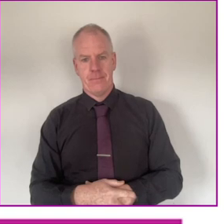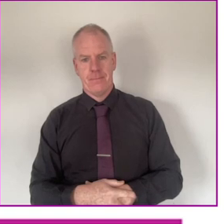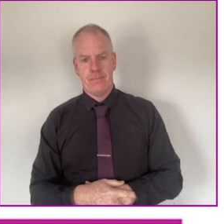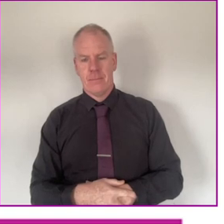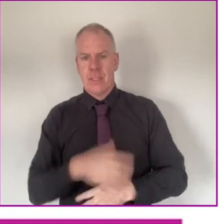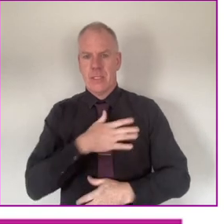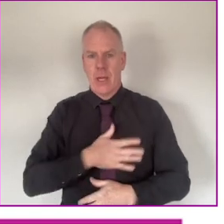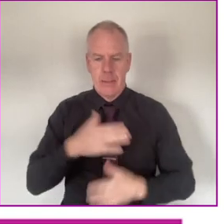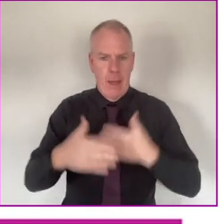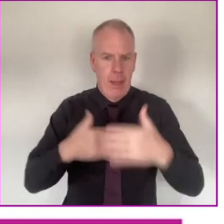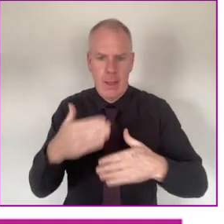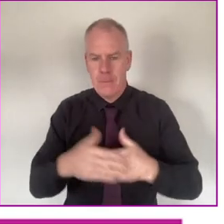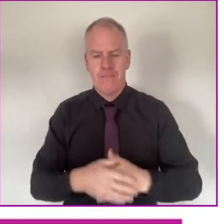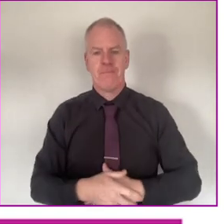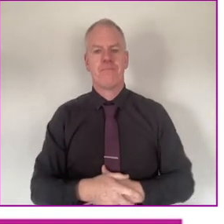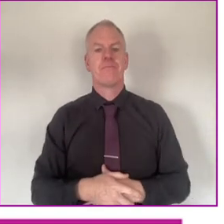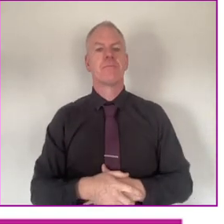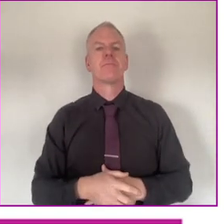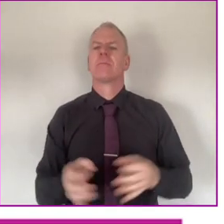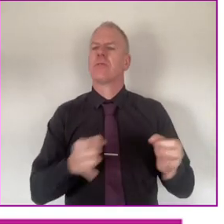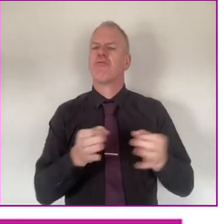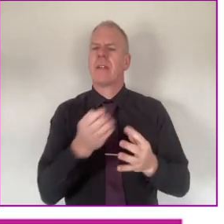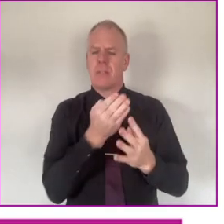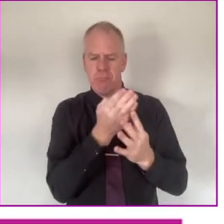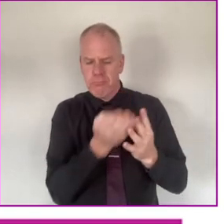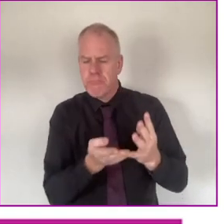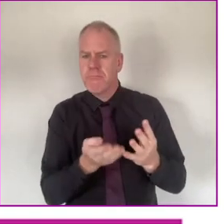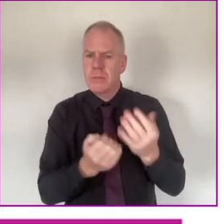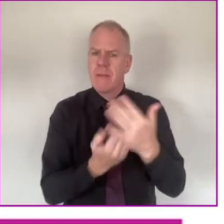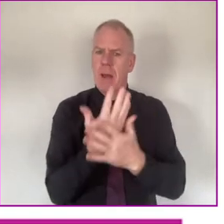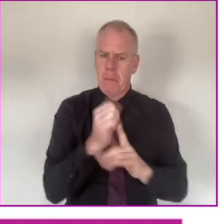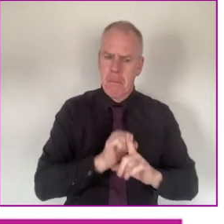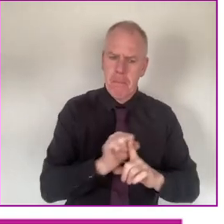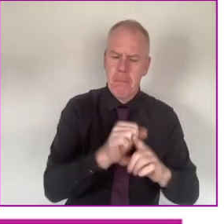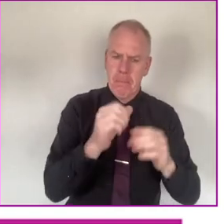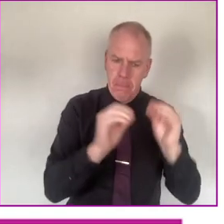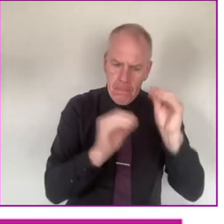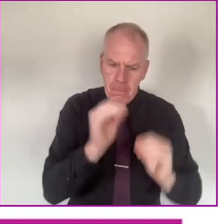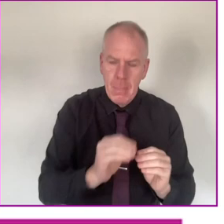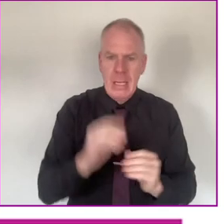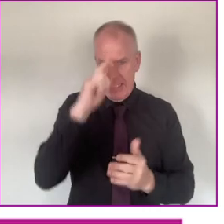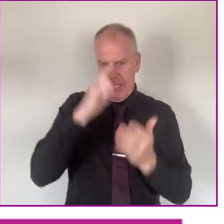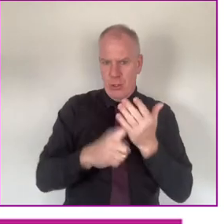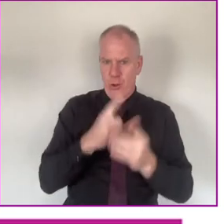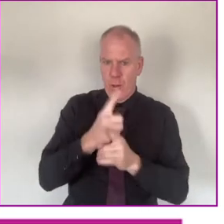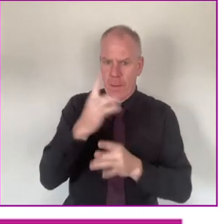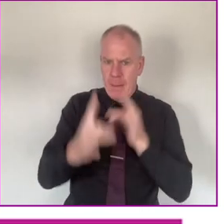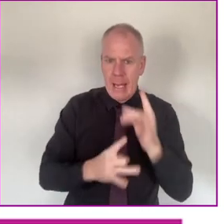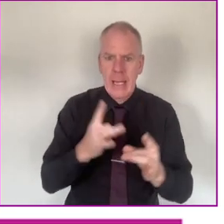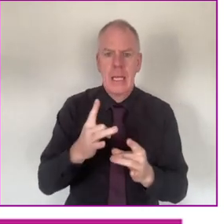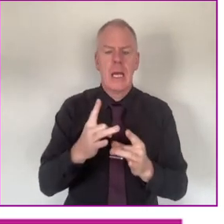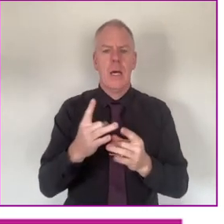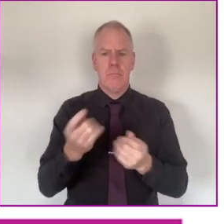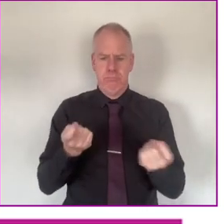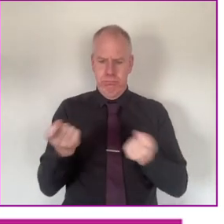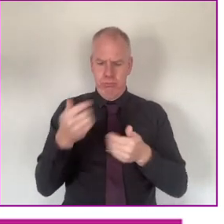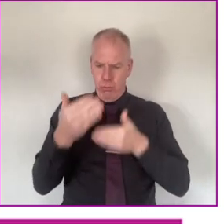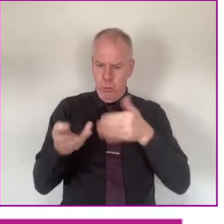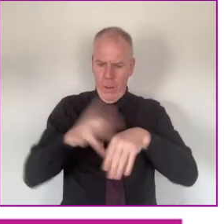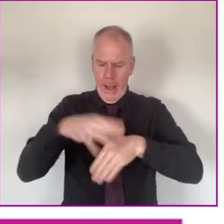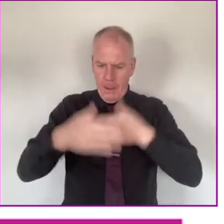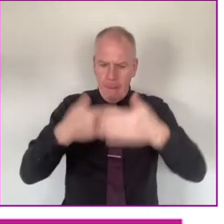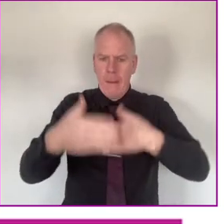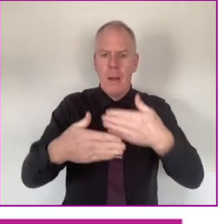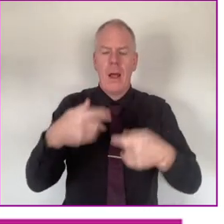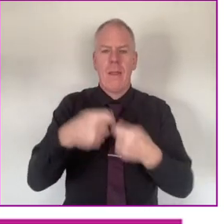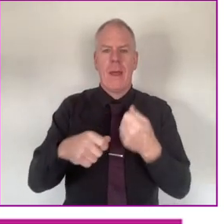I'll find it in a second. Sorry. The strategy was coming along, and we had decisions on it, and it was running